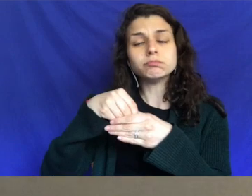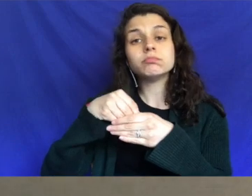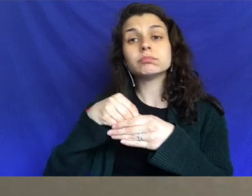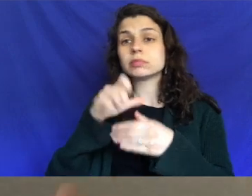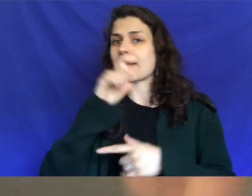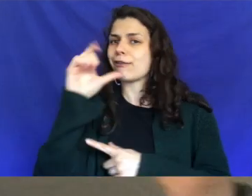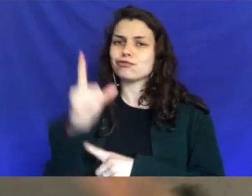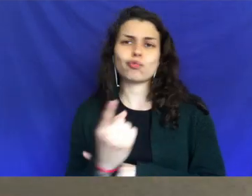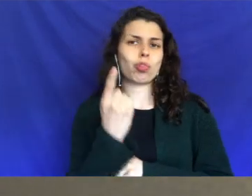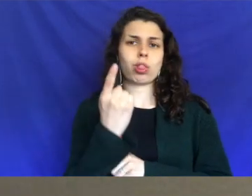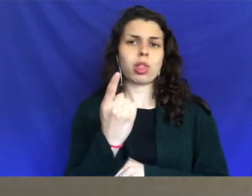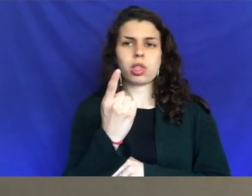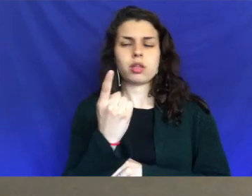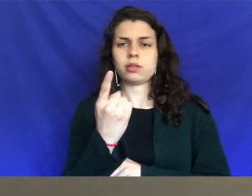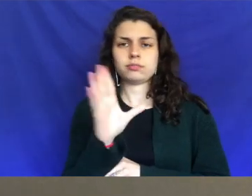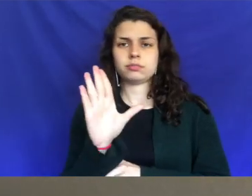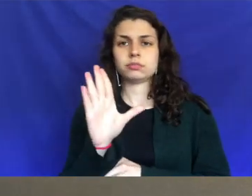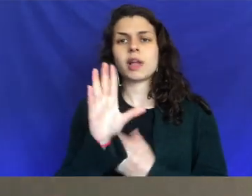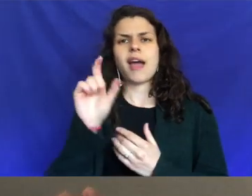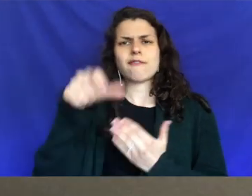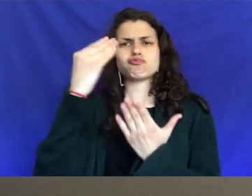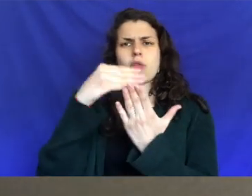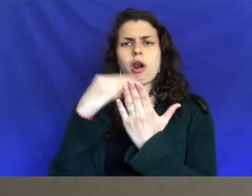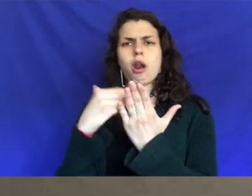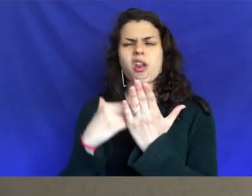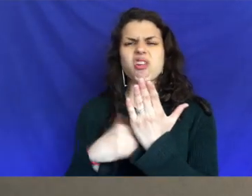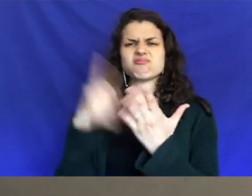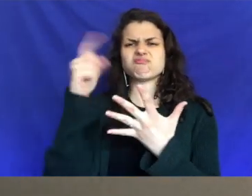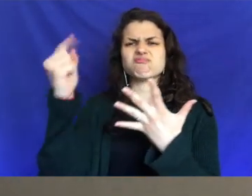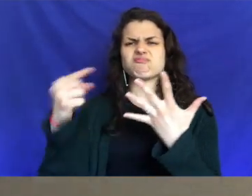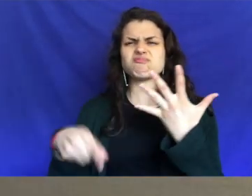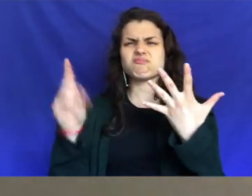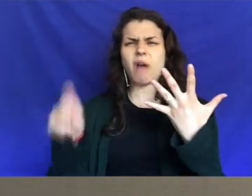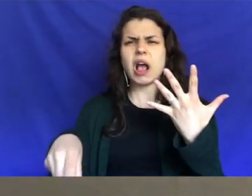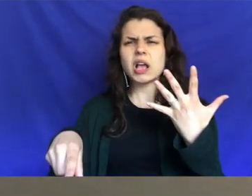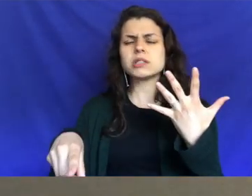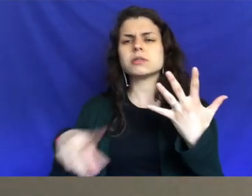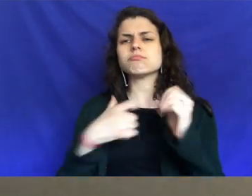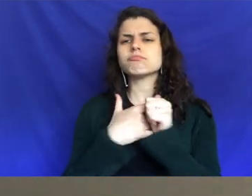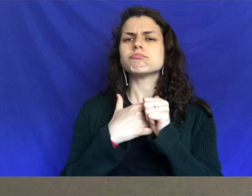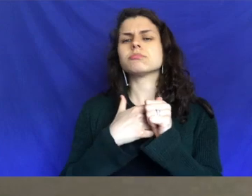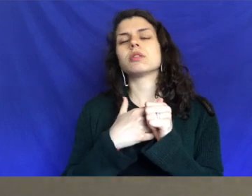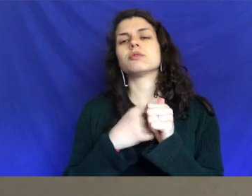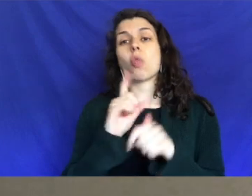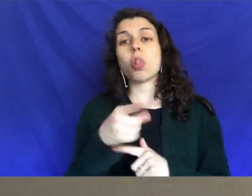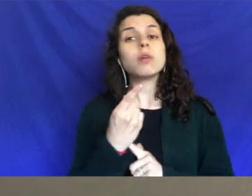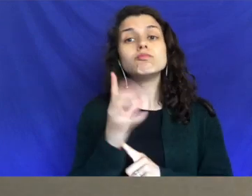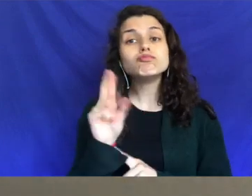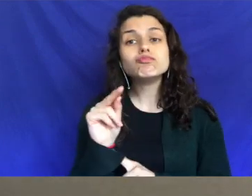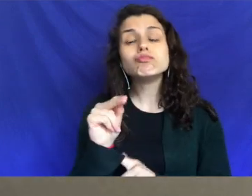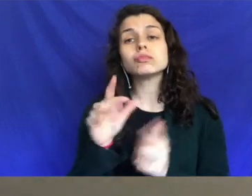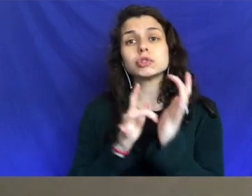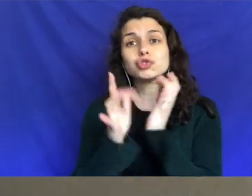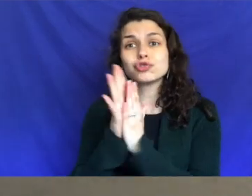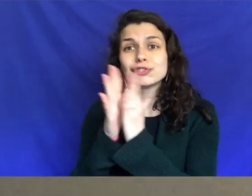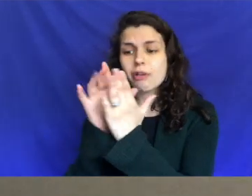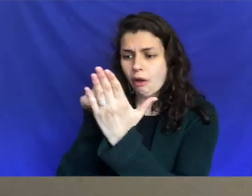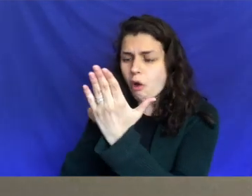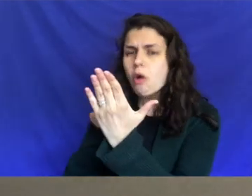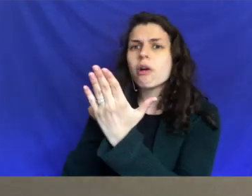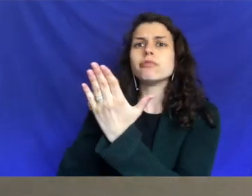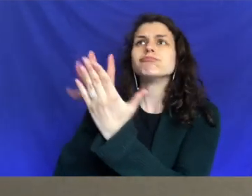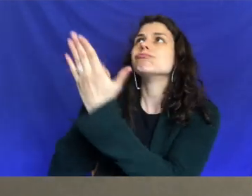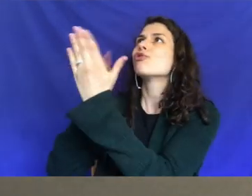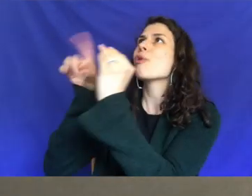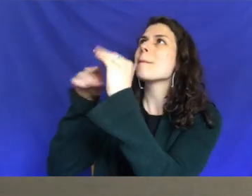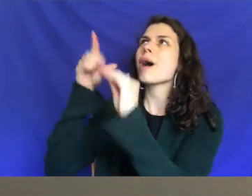him just saying you need to do this list, but you need to actually get to know him, read the Bible, get to know, get to know what his likes, get to know what his dislikes are